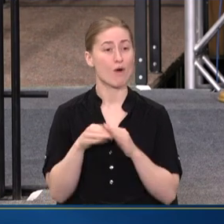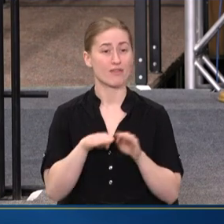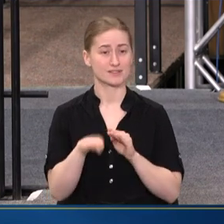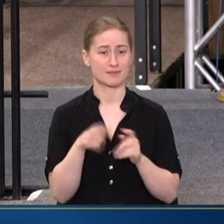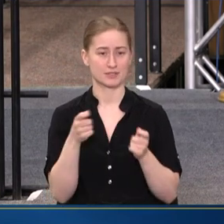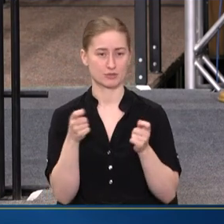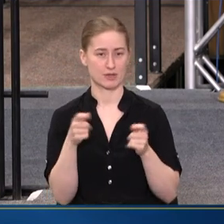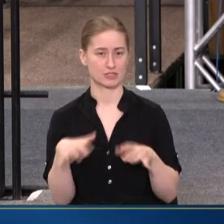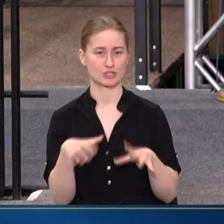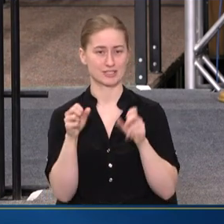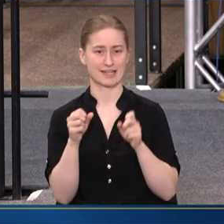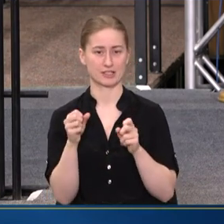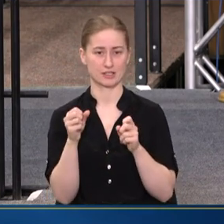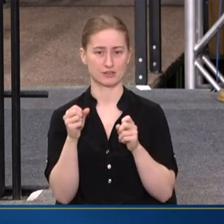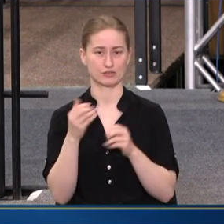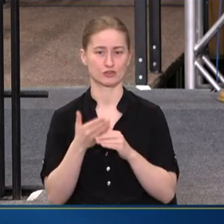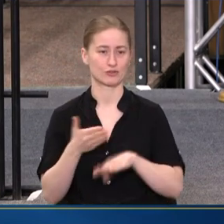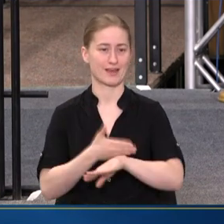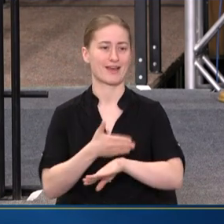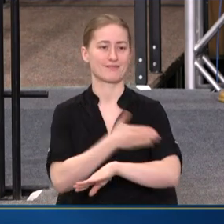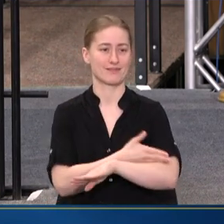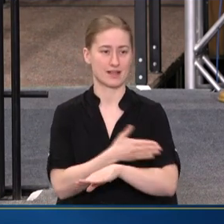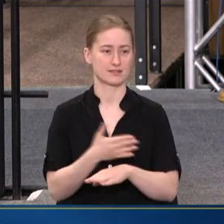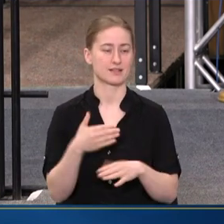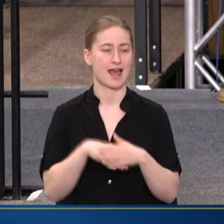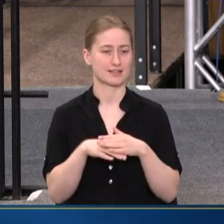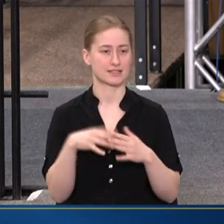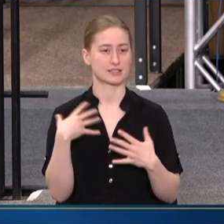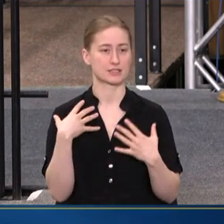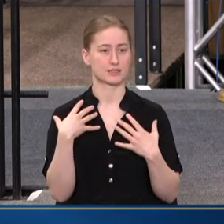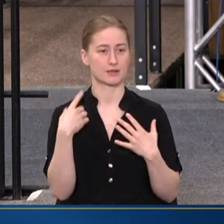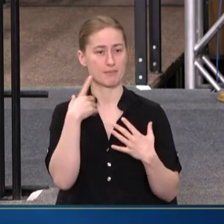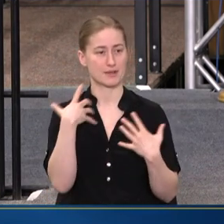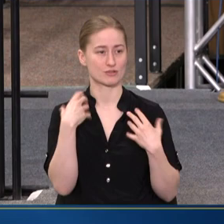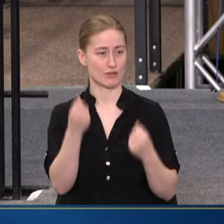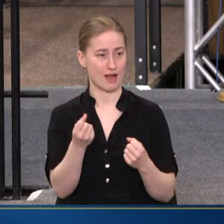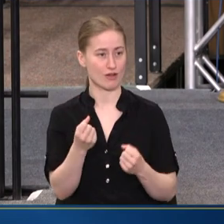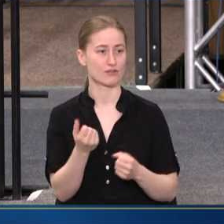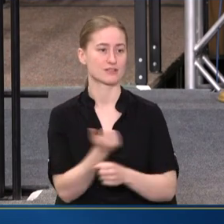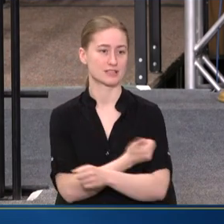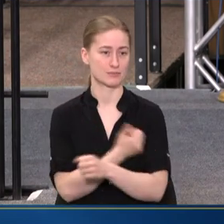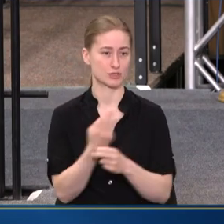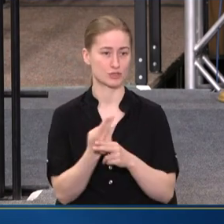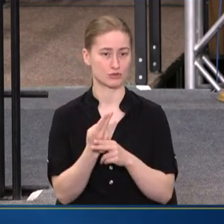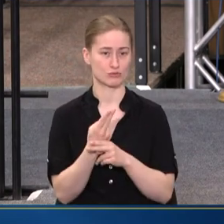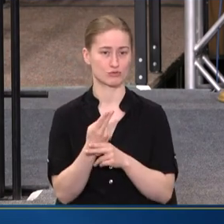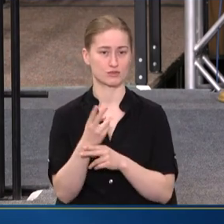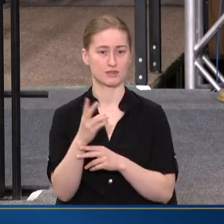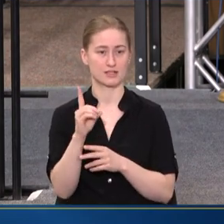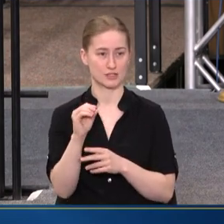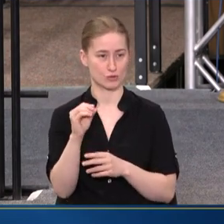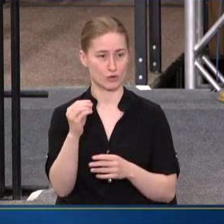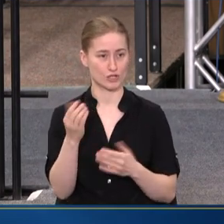ADMINISTRATION IS TAKING TO ADVANCE ACCESS TO MENTAL HEALTH AND SUBSTANCE USE DISORDER SERVICES FROM LAUNCHING